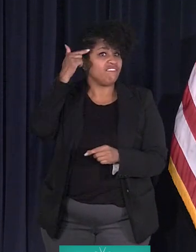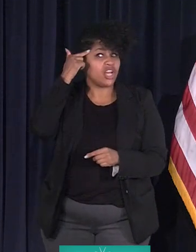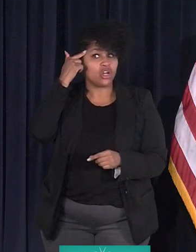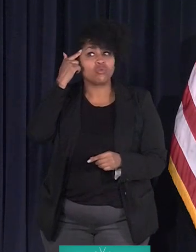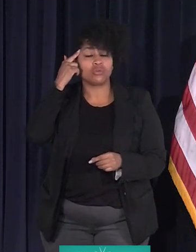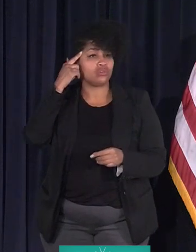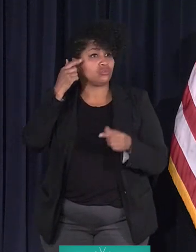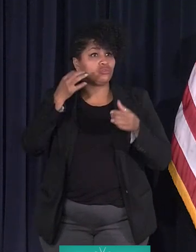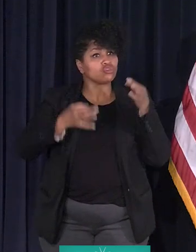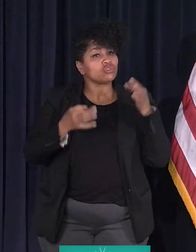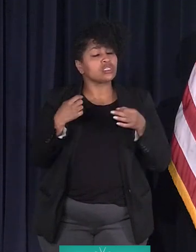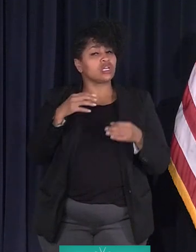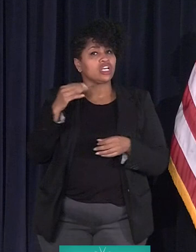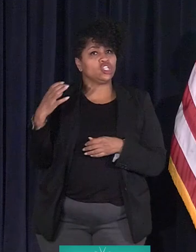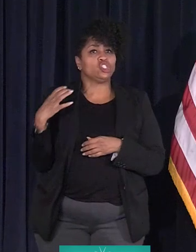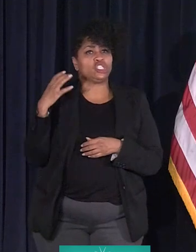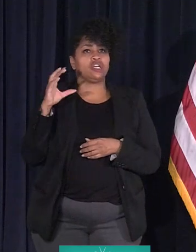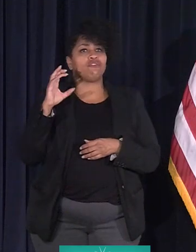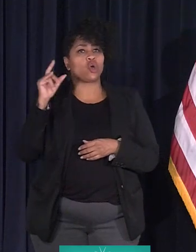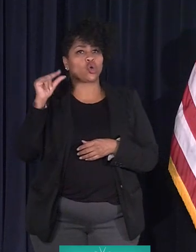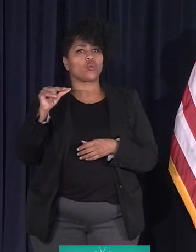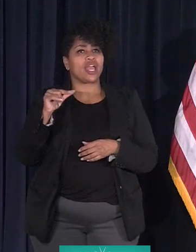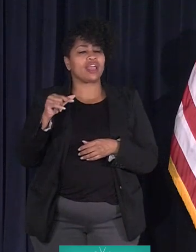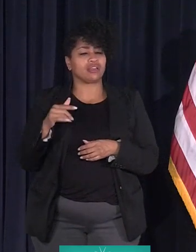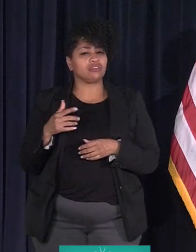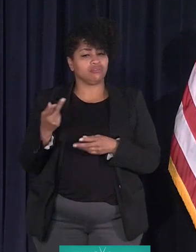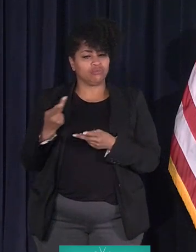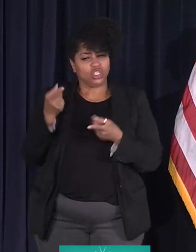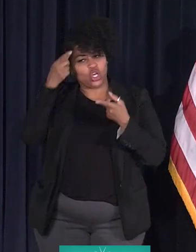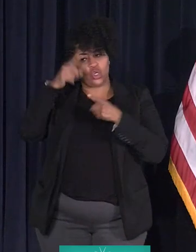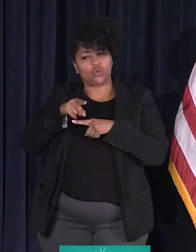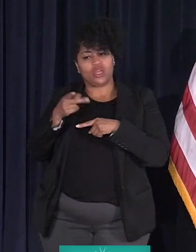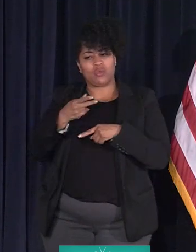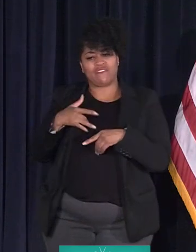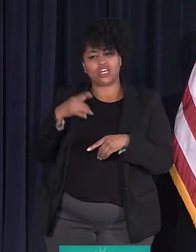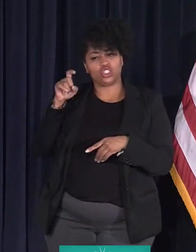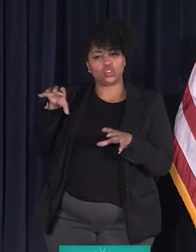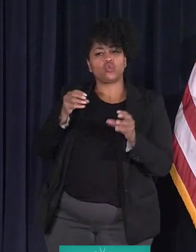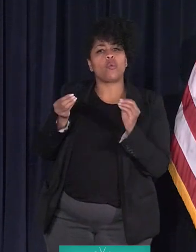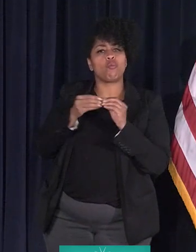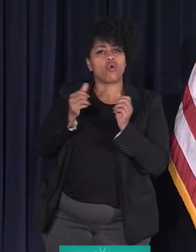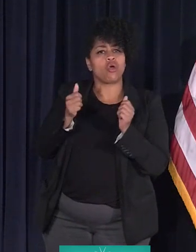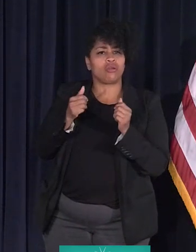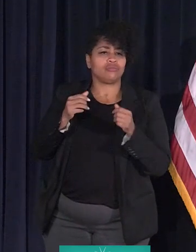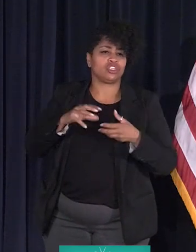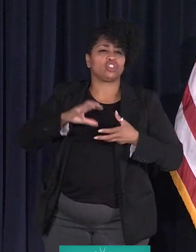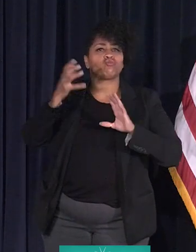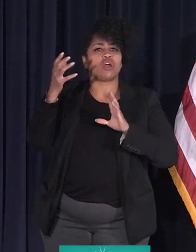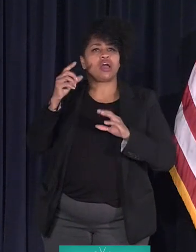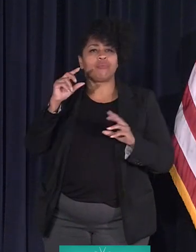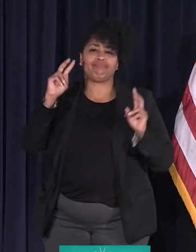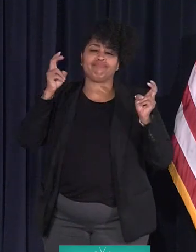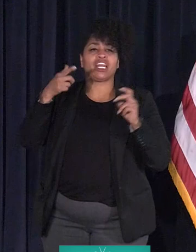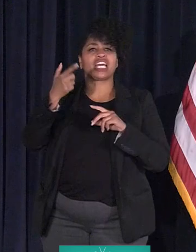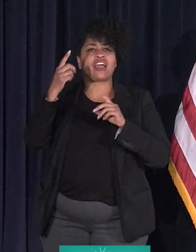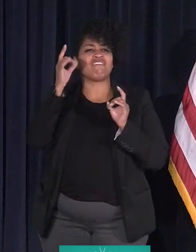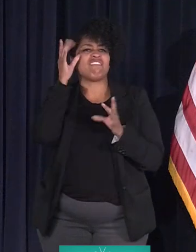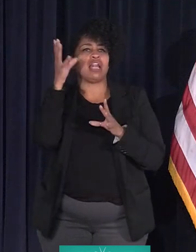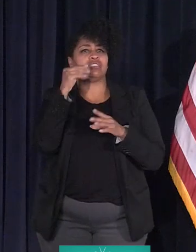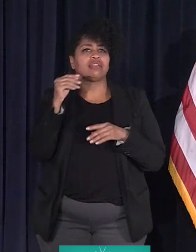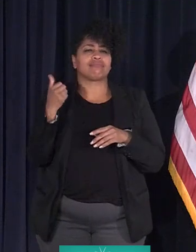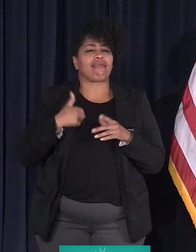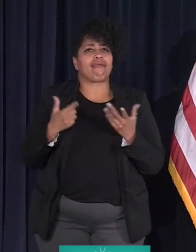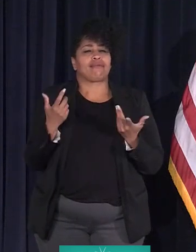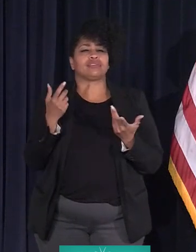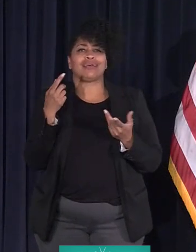And Chief Craig and I believe the feds should be doing more to disrupt these gangs and deal with the gun violence. They have agreed to it.